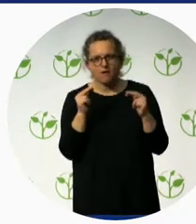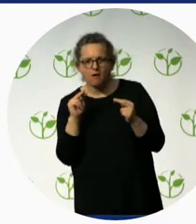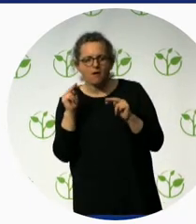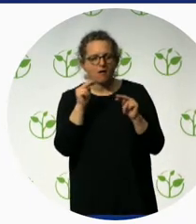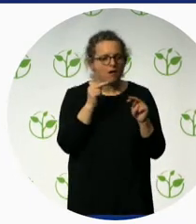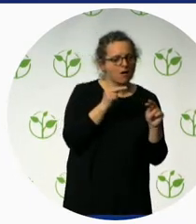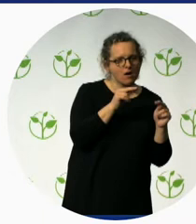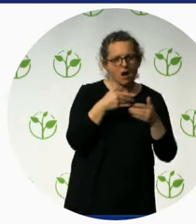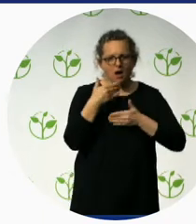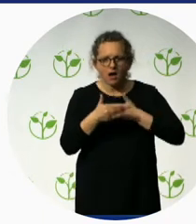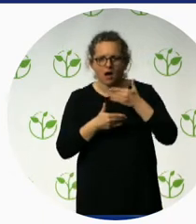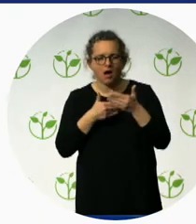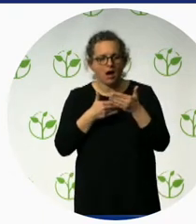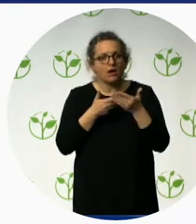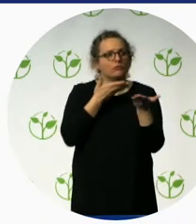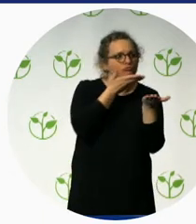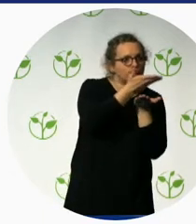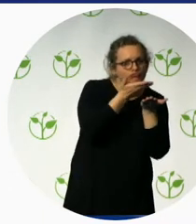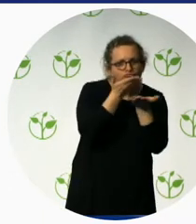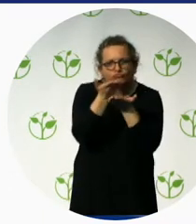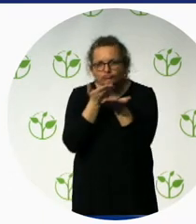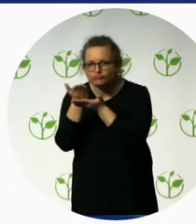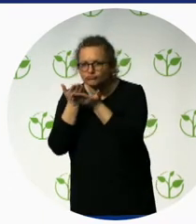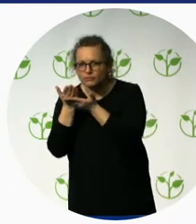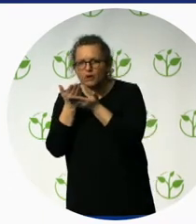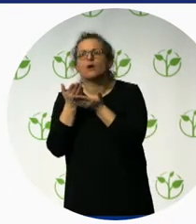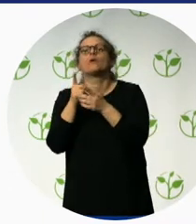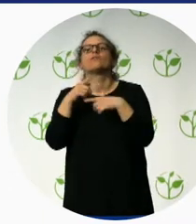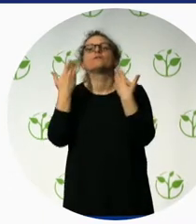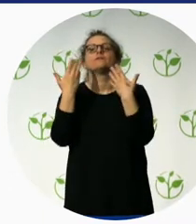to go further based on this implementation.